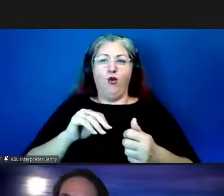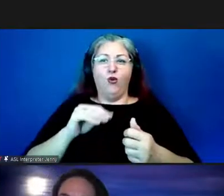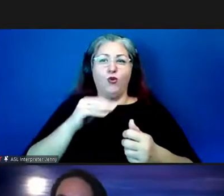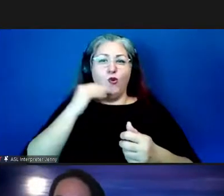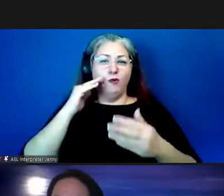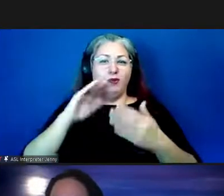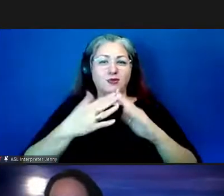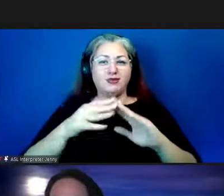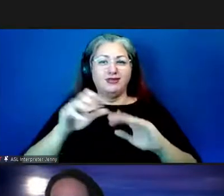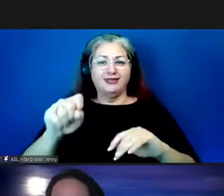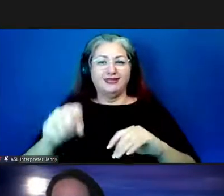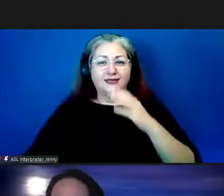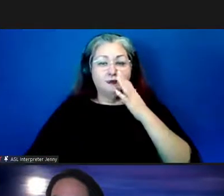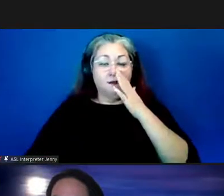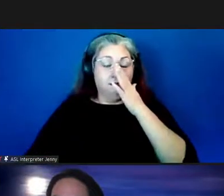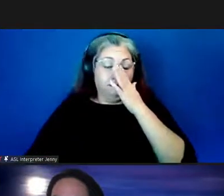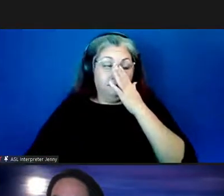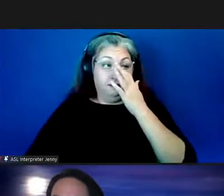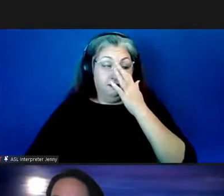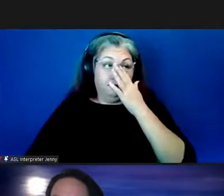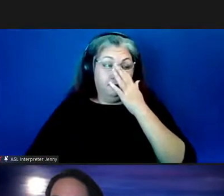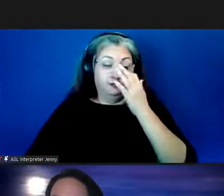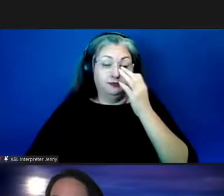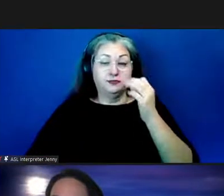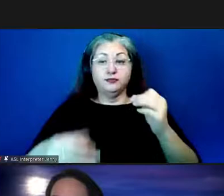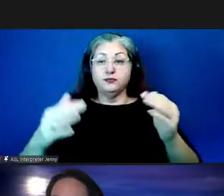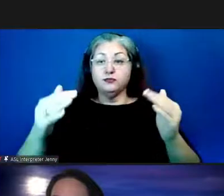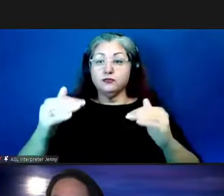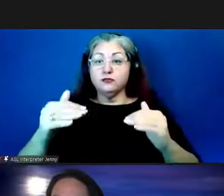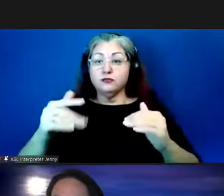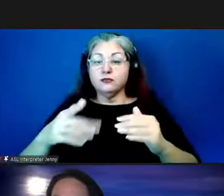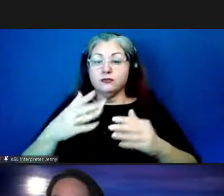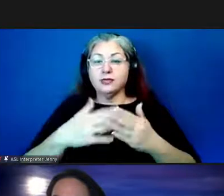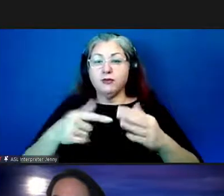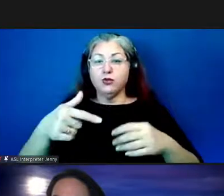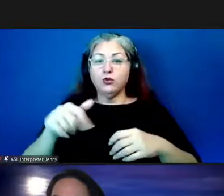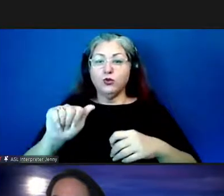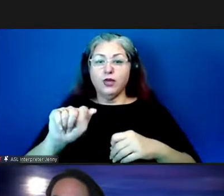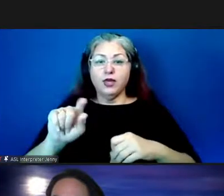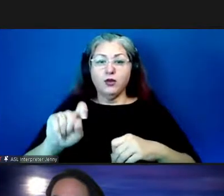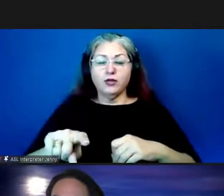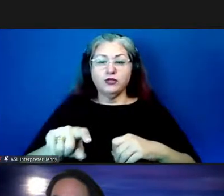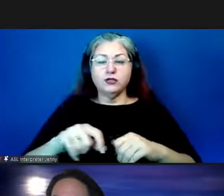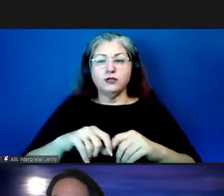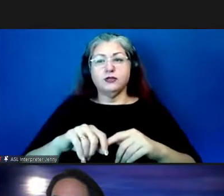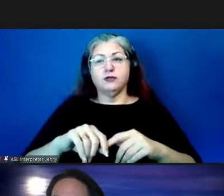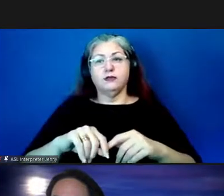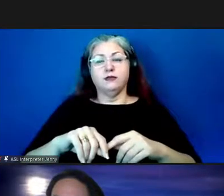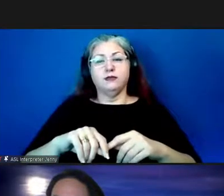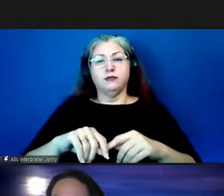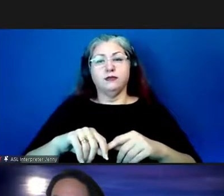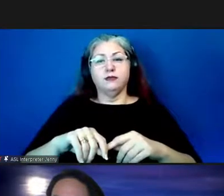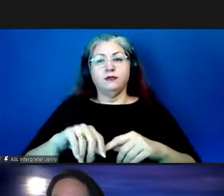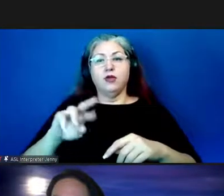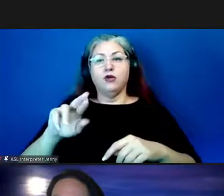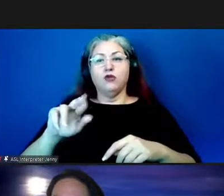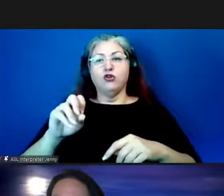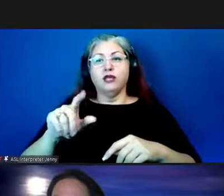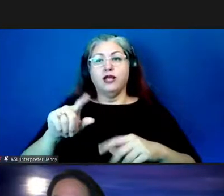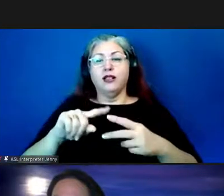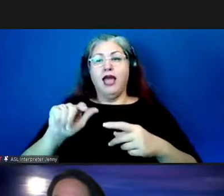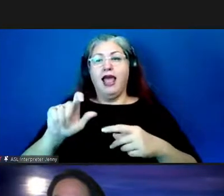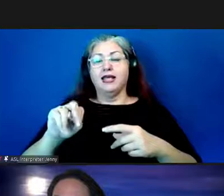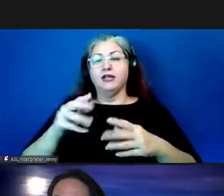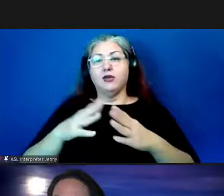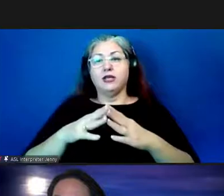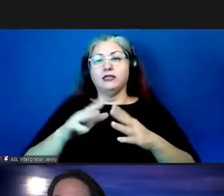okay uh so then we're going to there's some qa questions um so rochelle allen asks